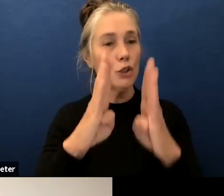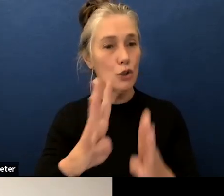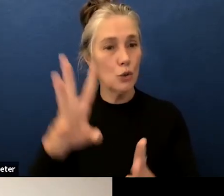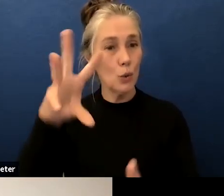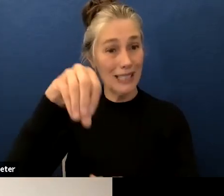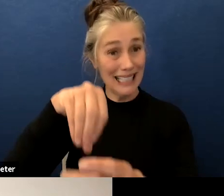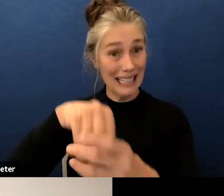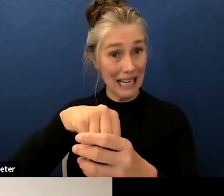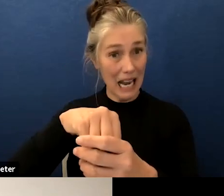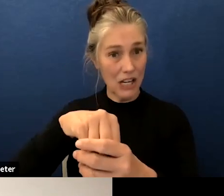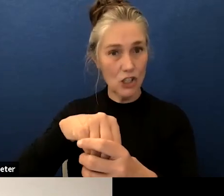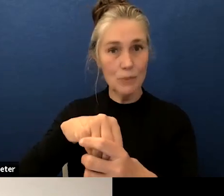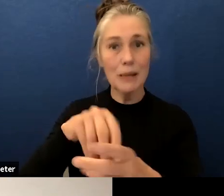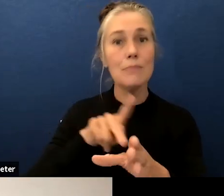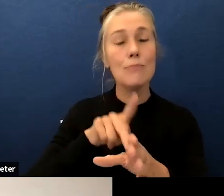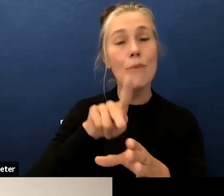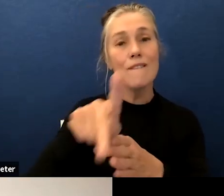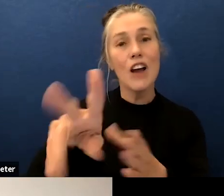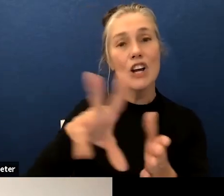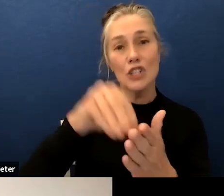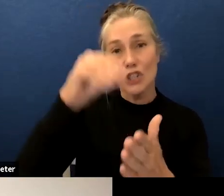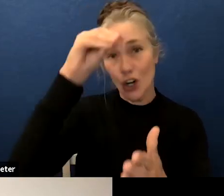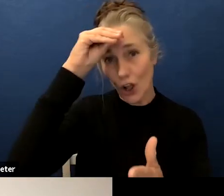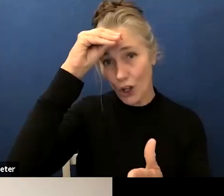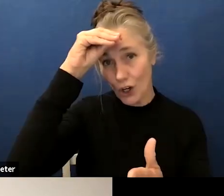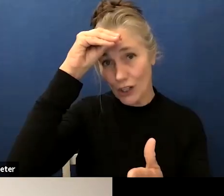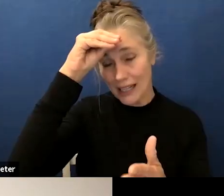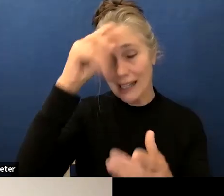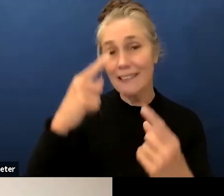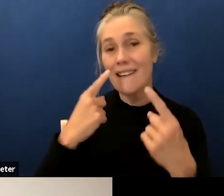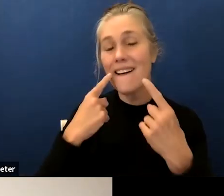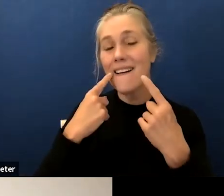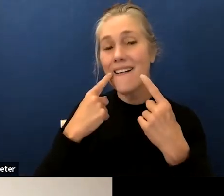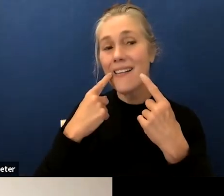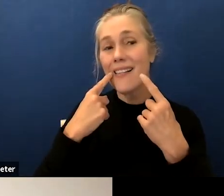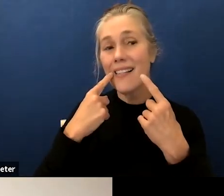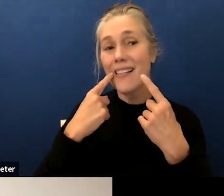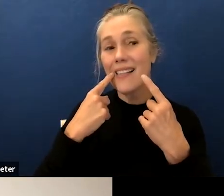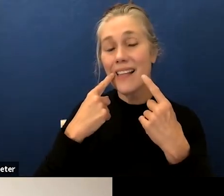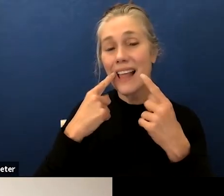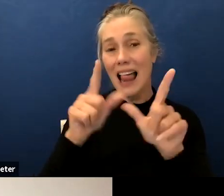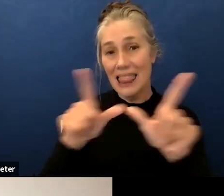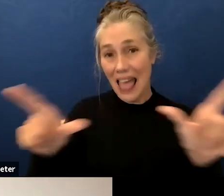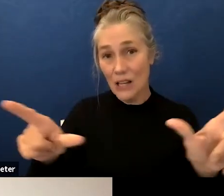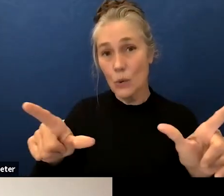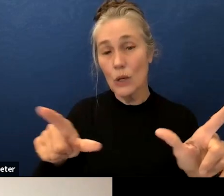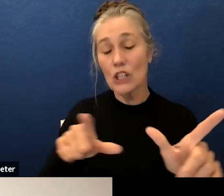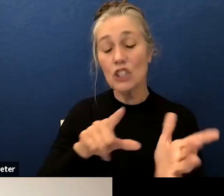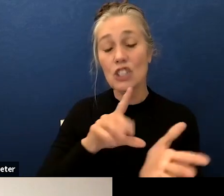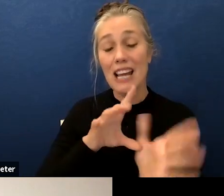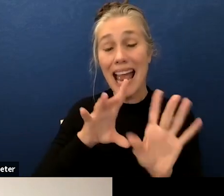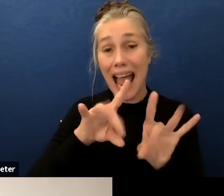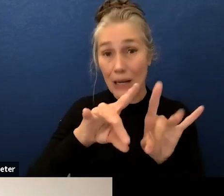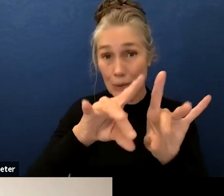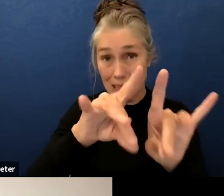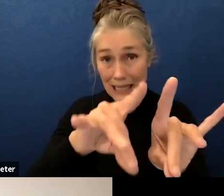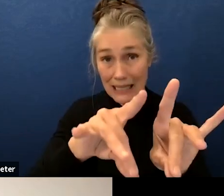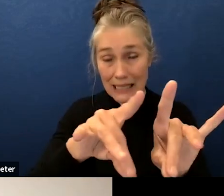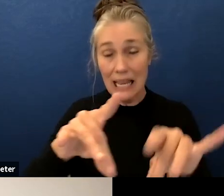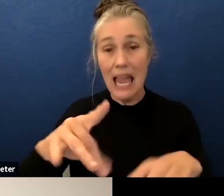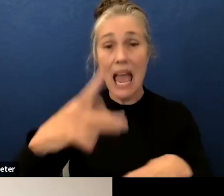professional learning uh effective learning or effective language acquisition and early childhood